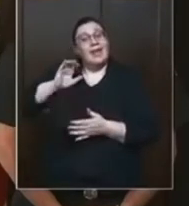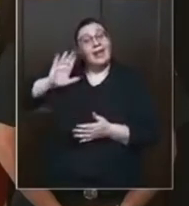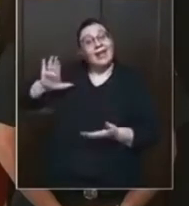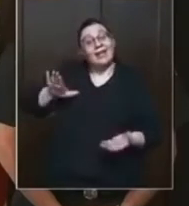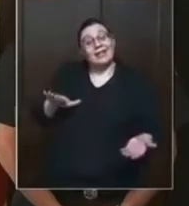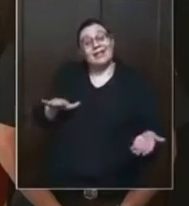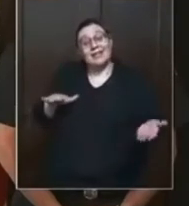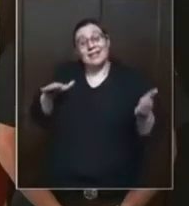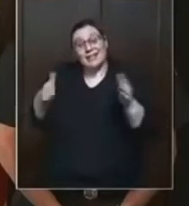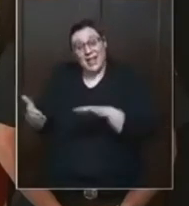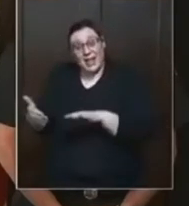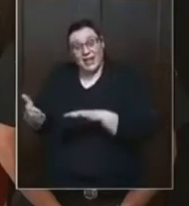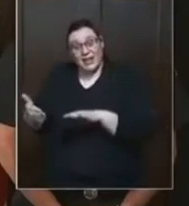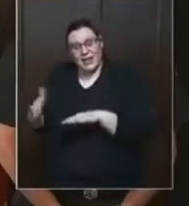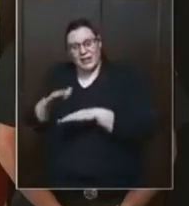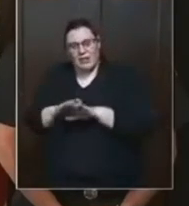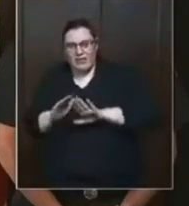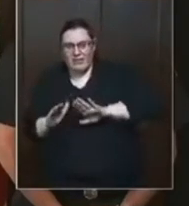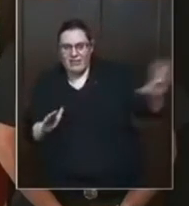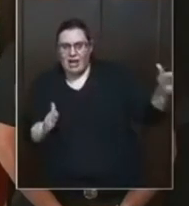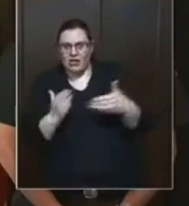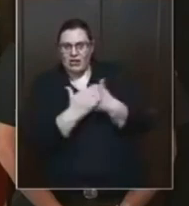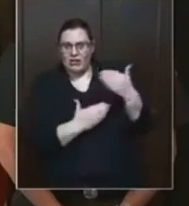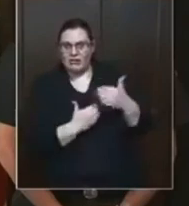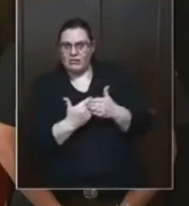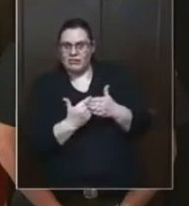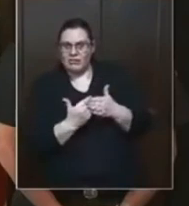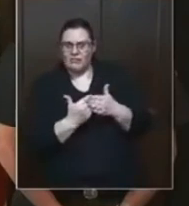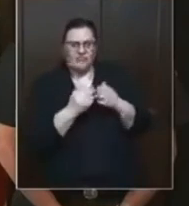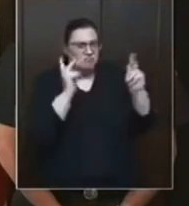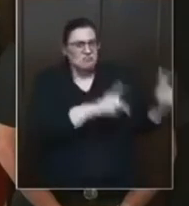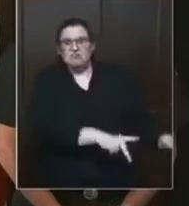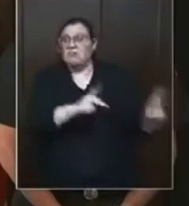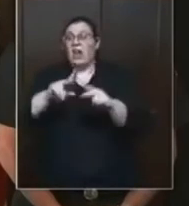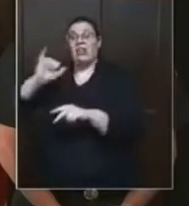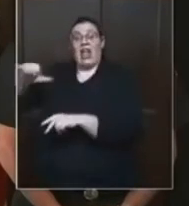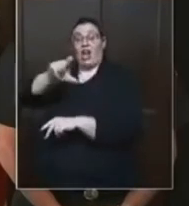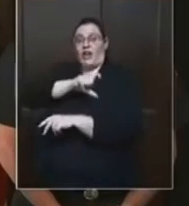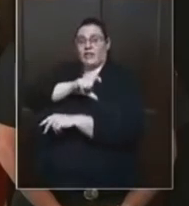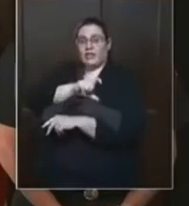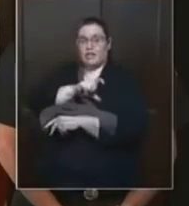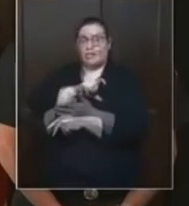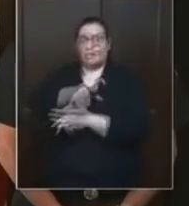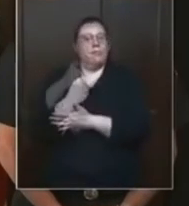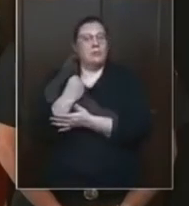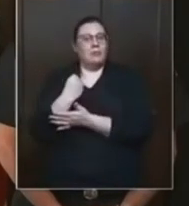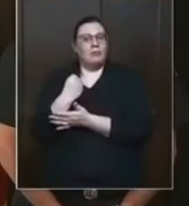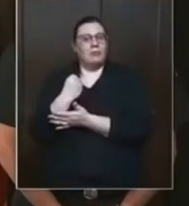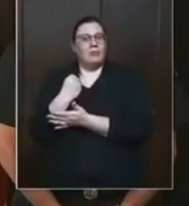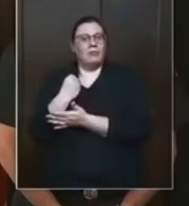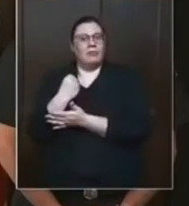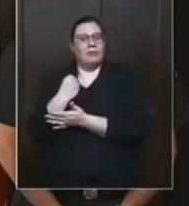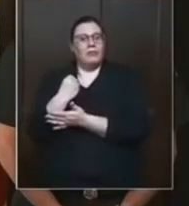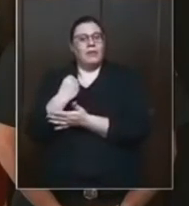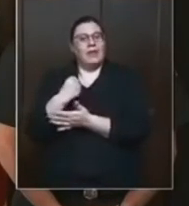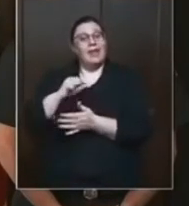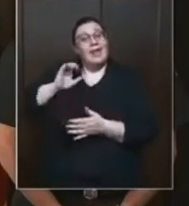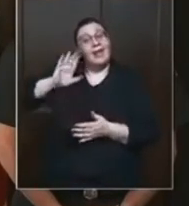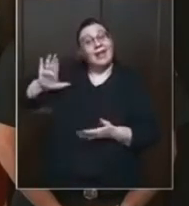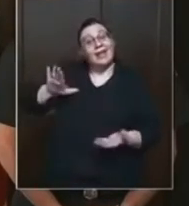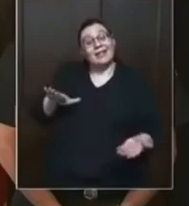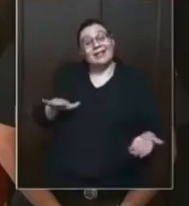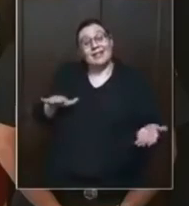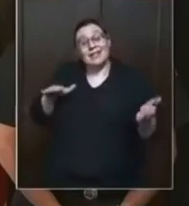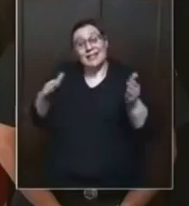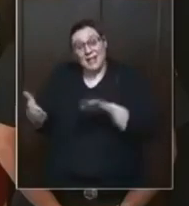the prophets, the men of great millstone. You dig? We cannot be stopped. We gonna get the victory over this W. Time is up, Esau.